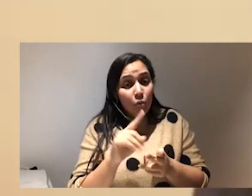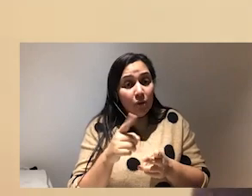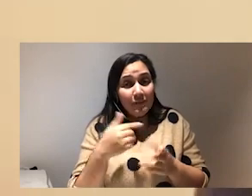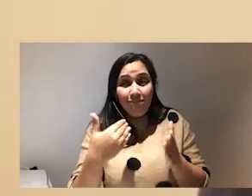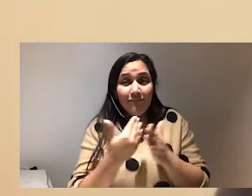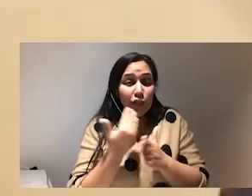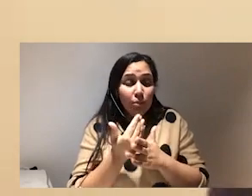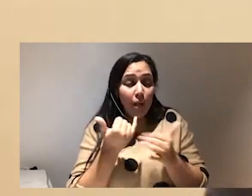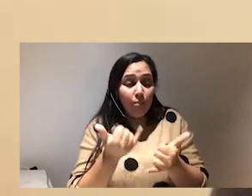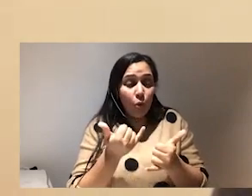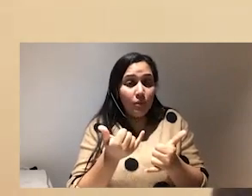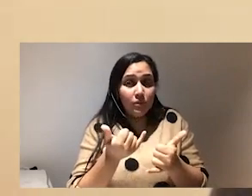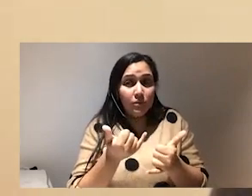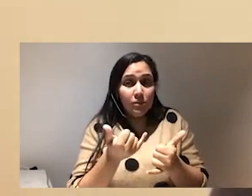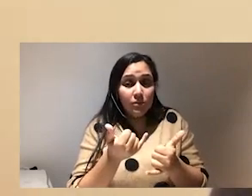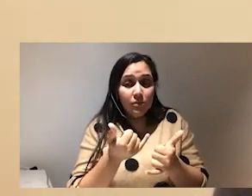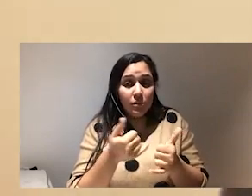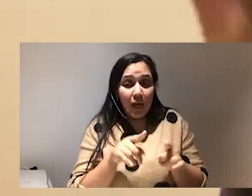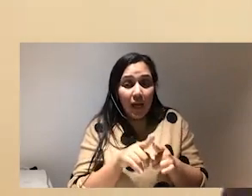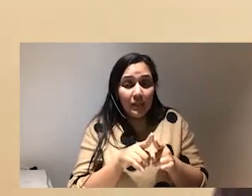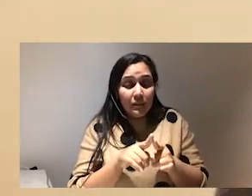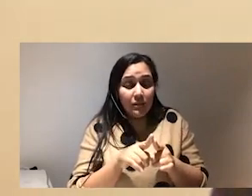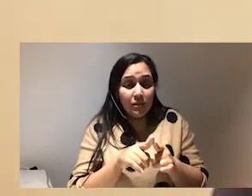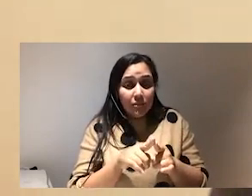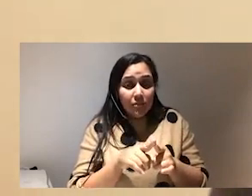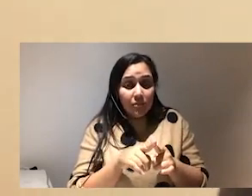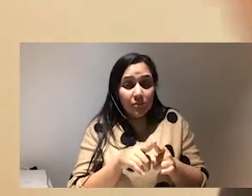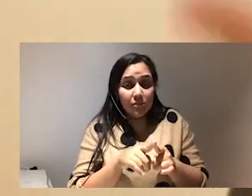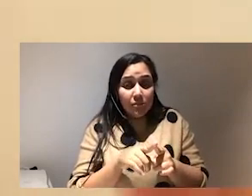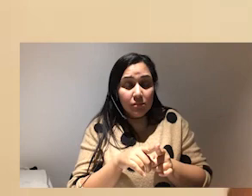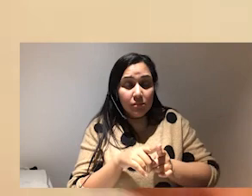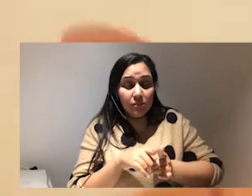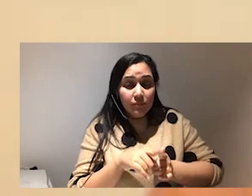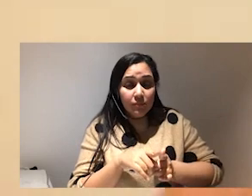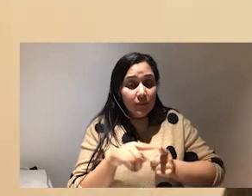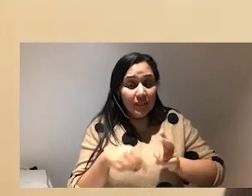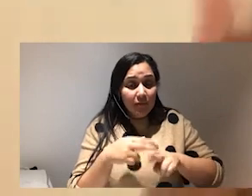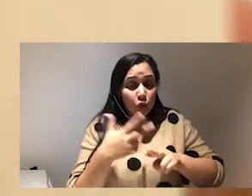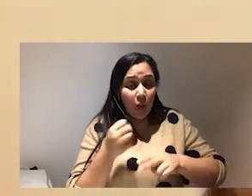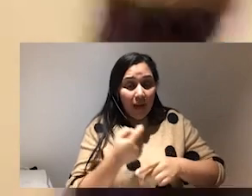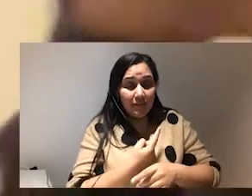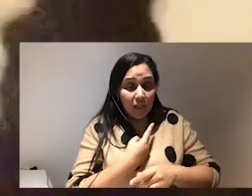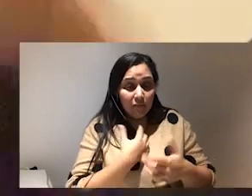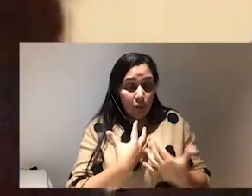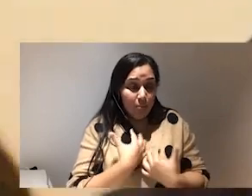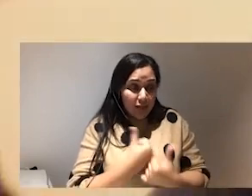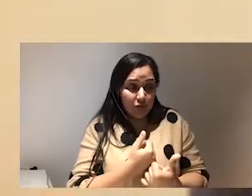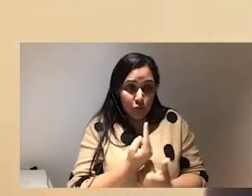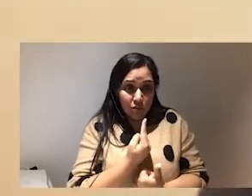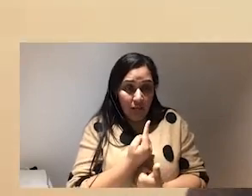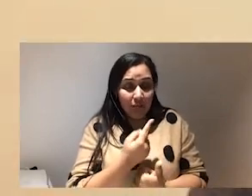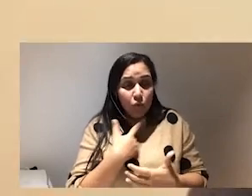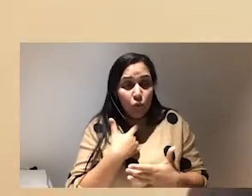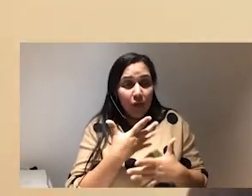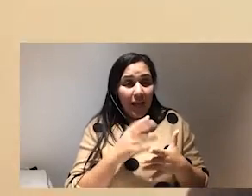at the moment in time and uh and i think i think if you don't have self-compassion for yourself then you're just going to keep